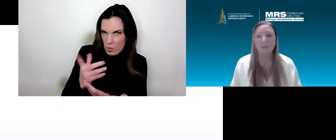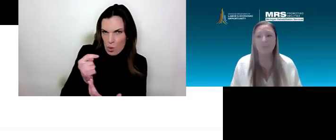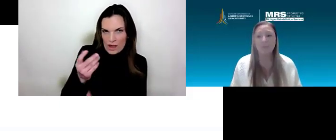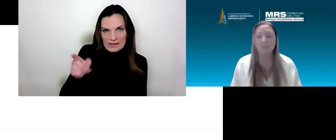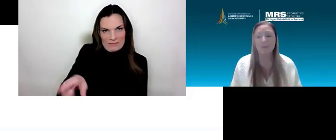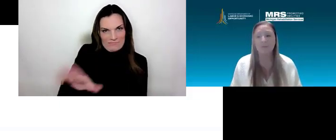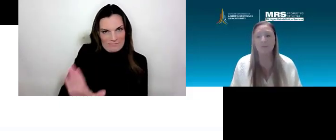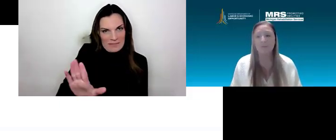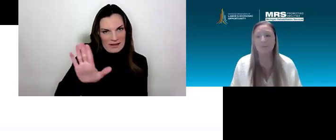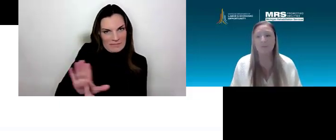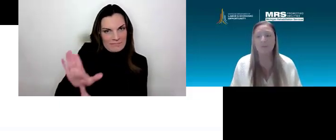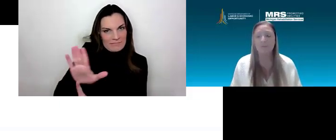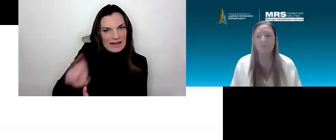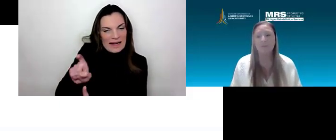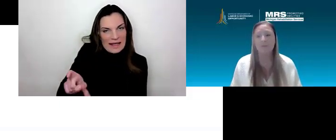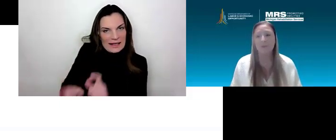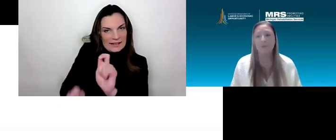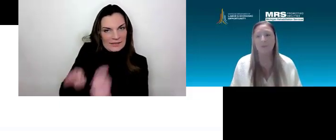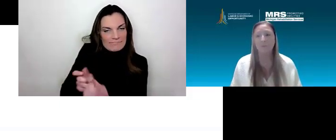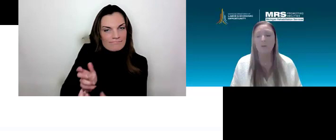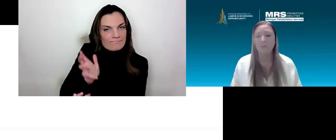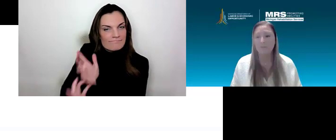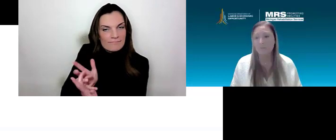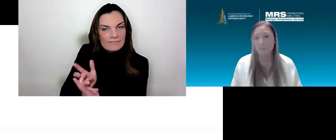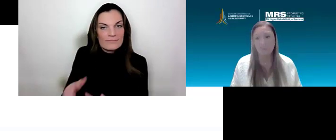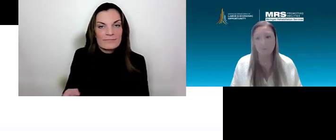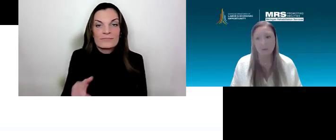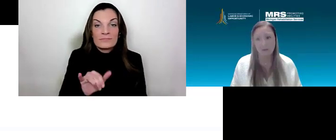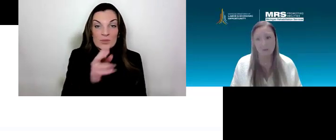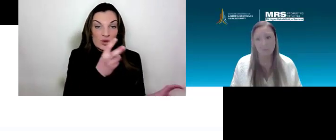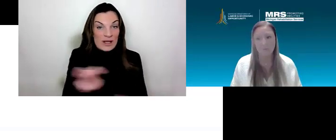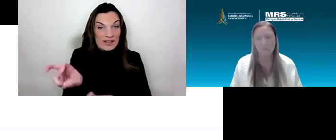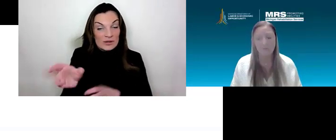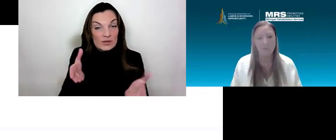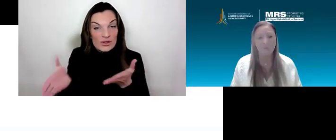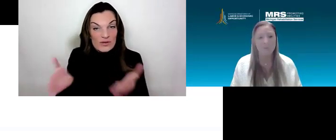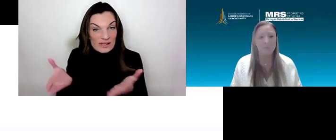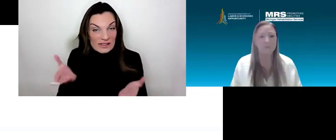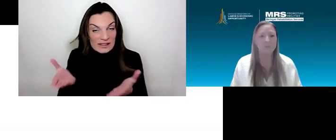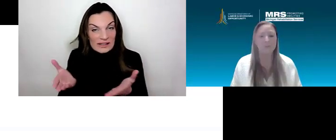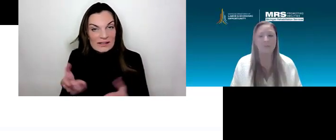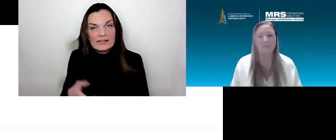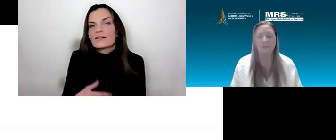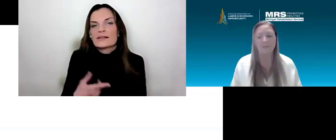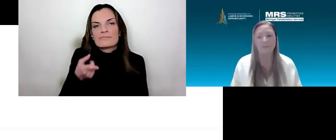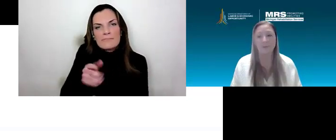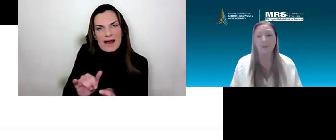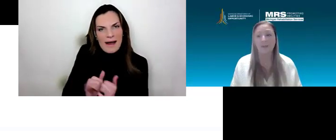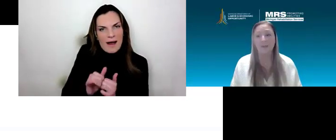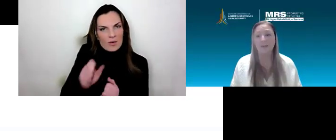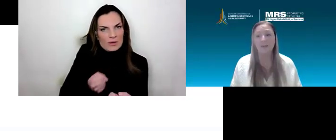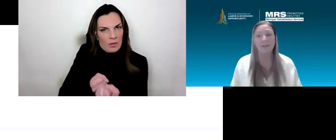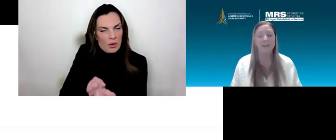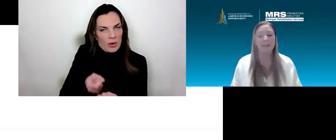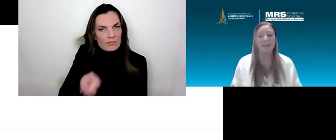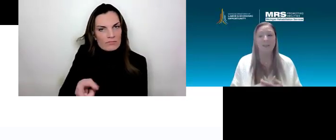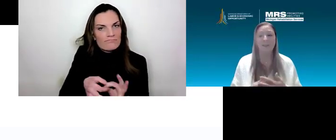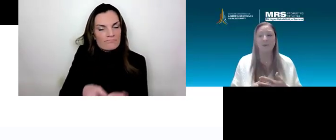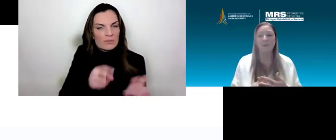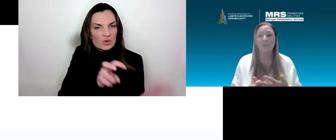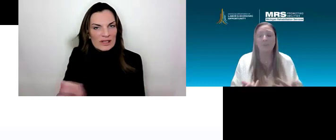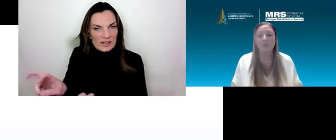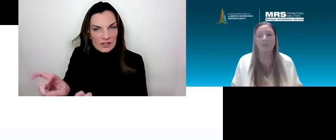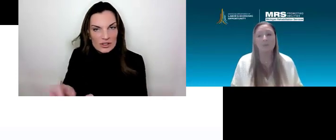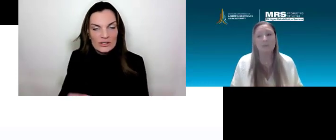We look at those transition services. What needs to be provided for this individual to be successful? Again, it